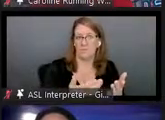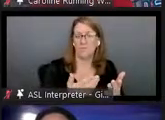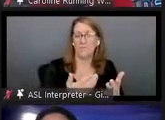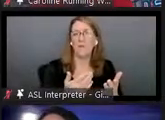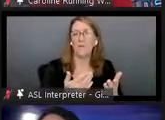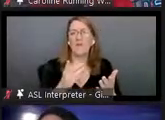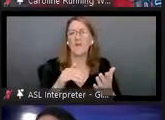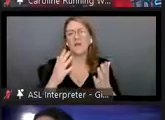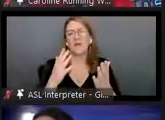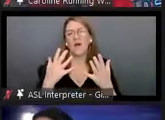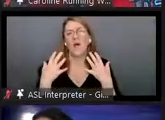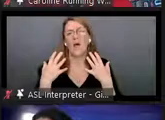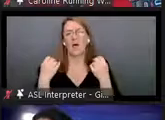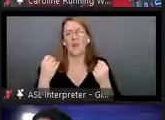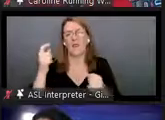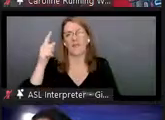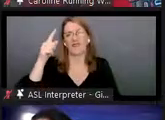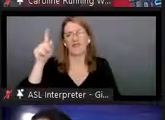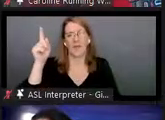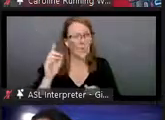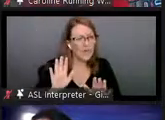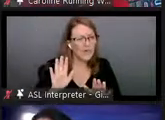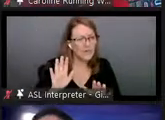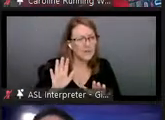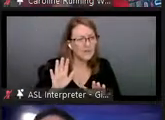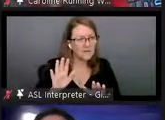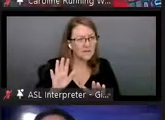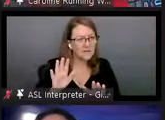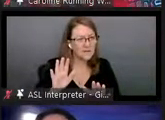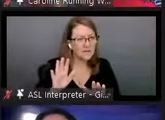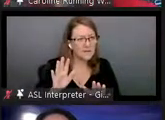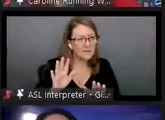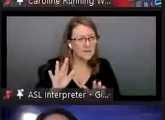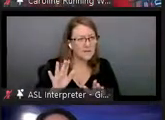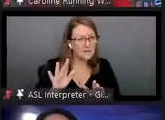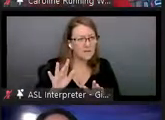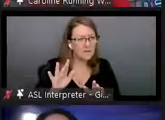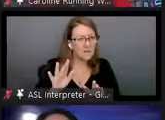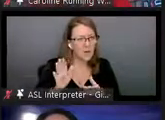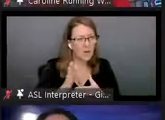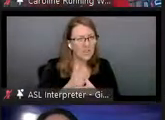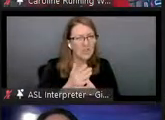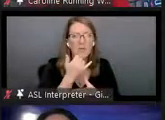oh wait i shared the rock screen